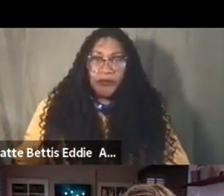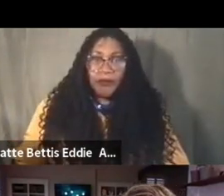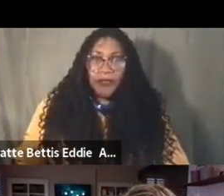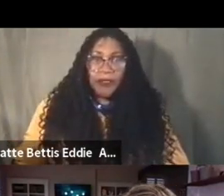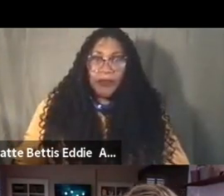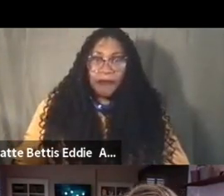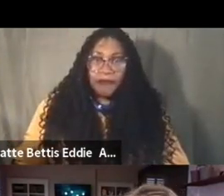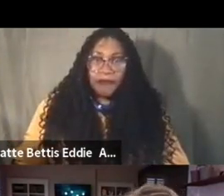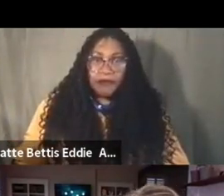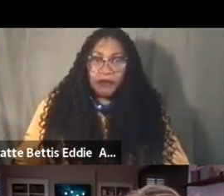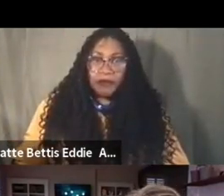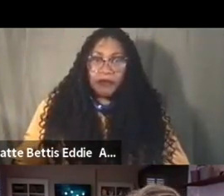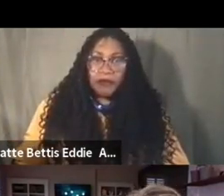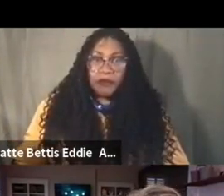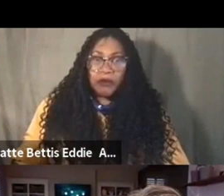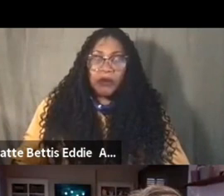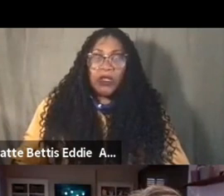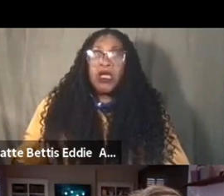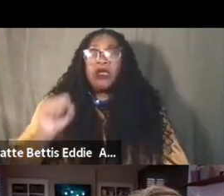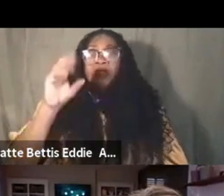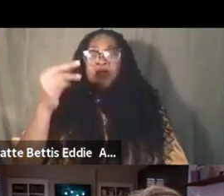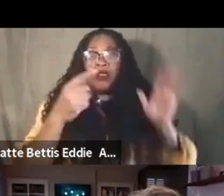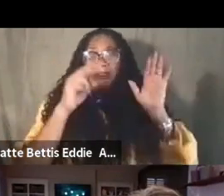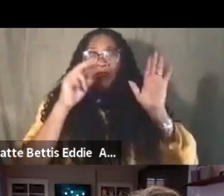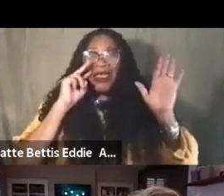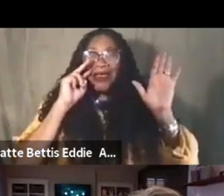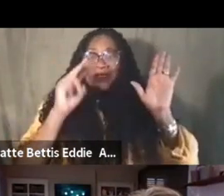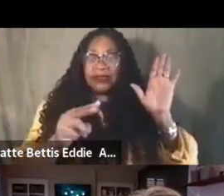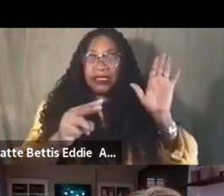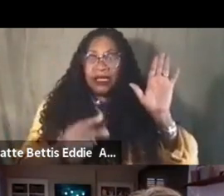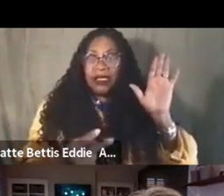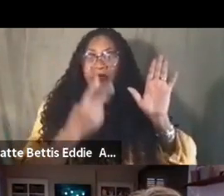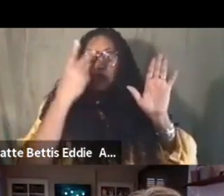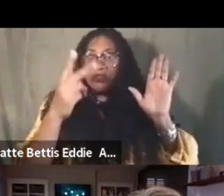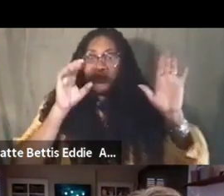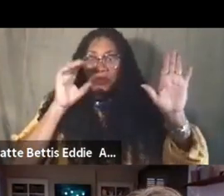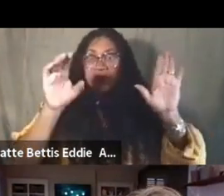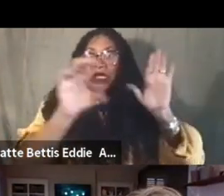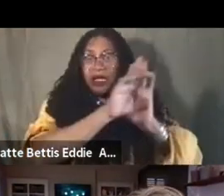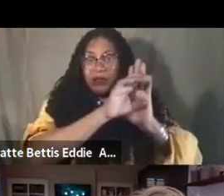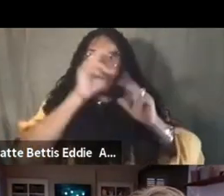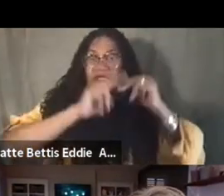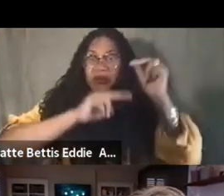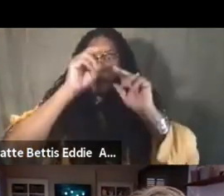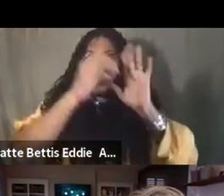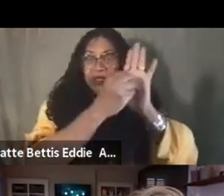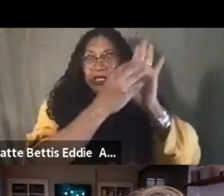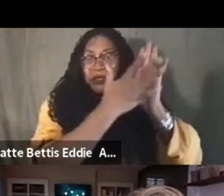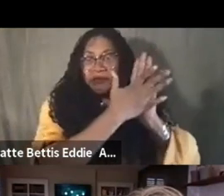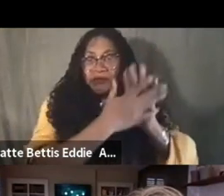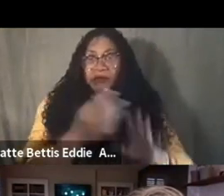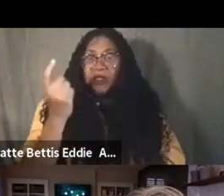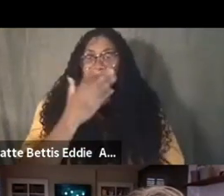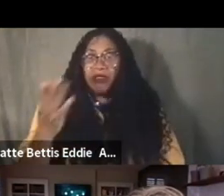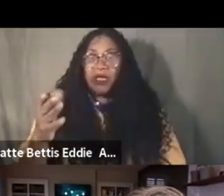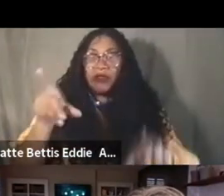somebody else talk and then i could share it so they could see the two images together on the wall on the building yeah the one thing that i will also